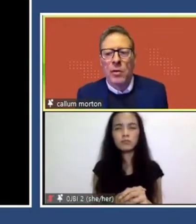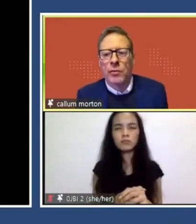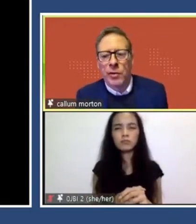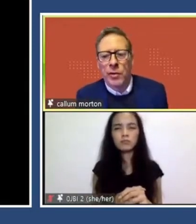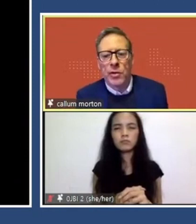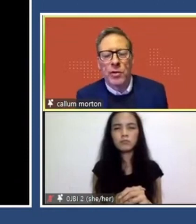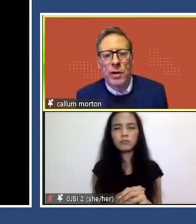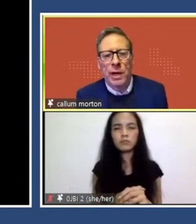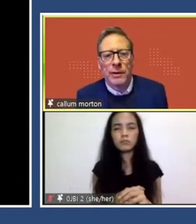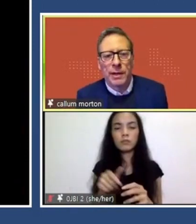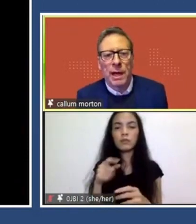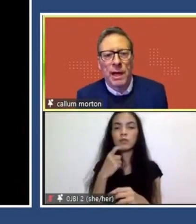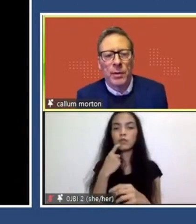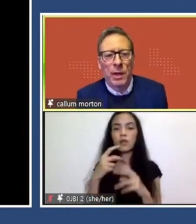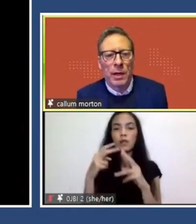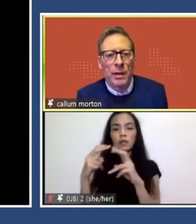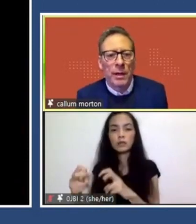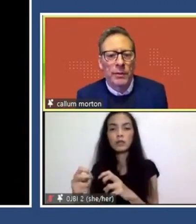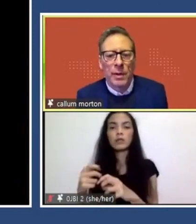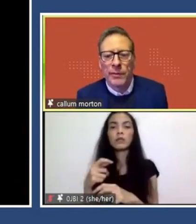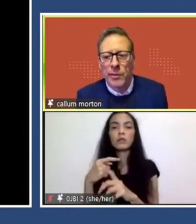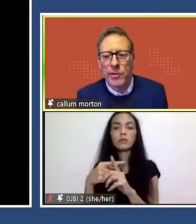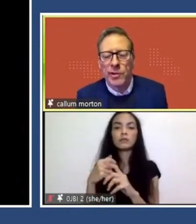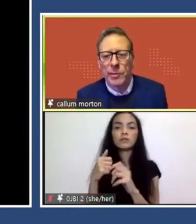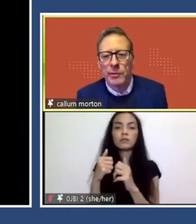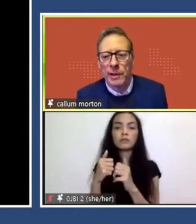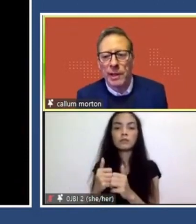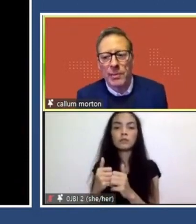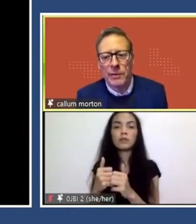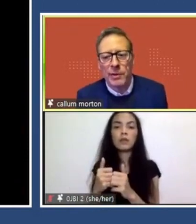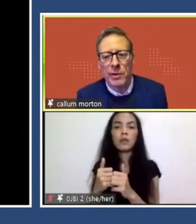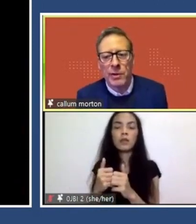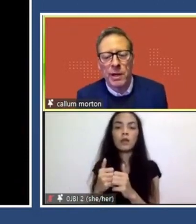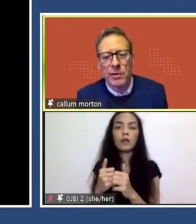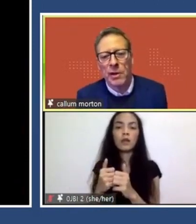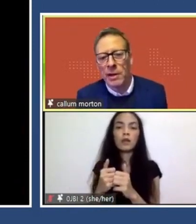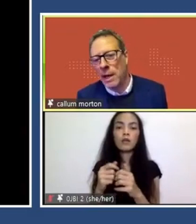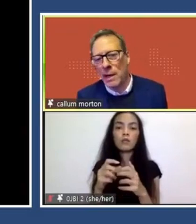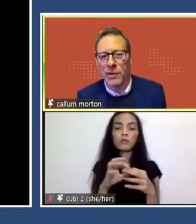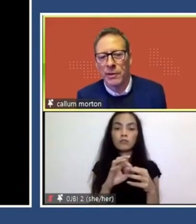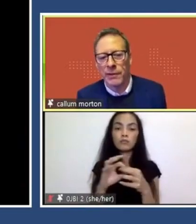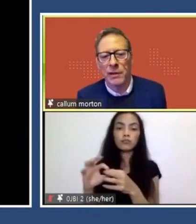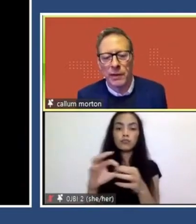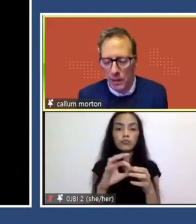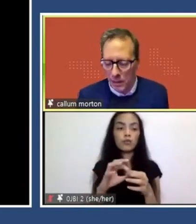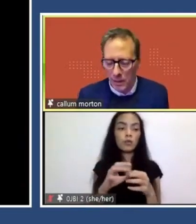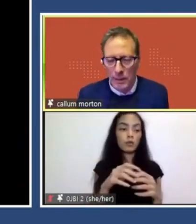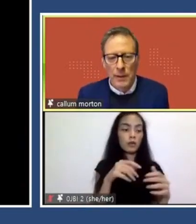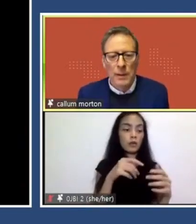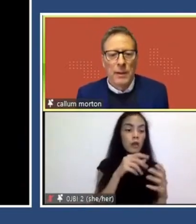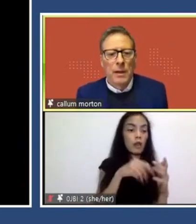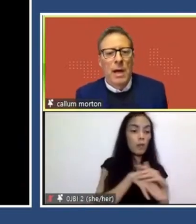our research and enable a type of cross disciplinary and collaborative culture inside and outside the